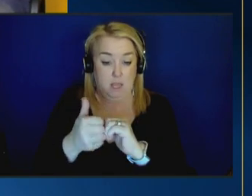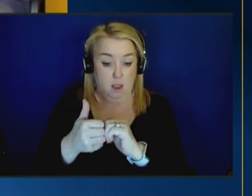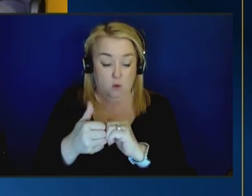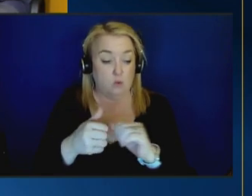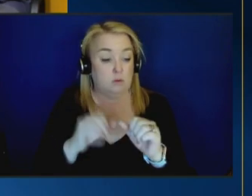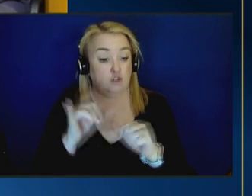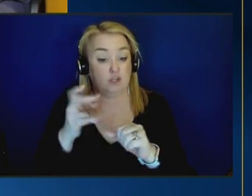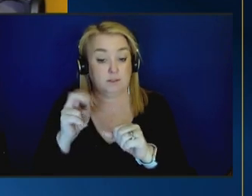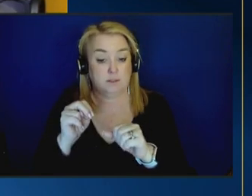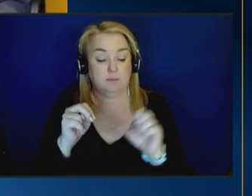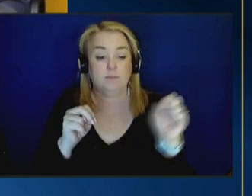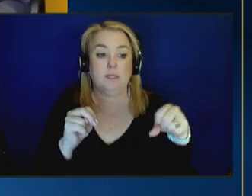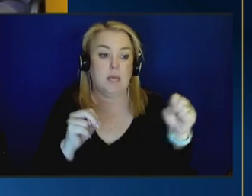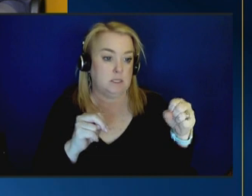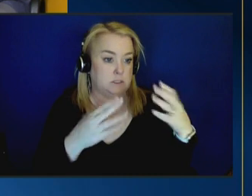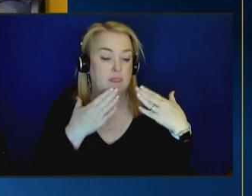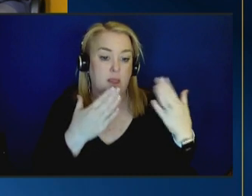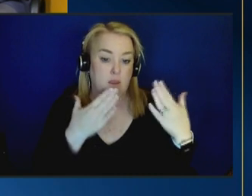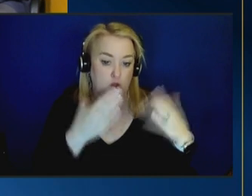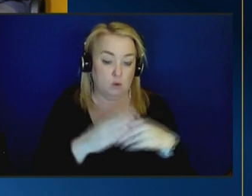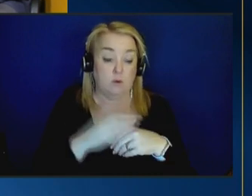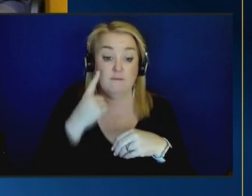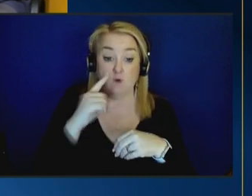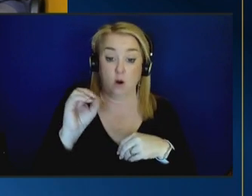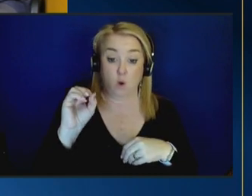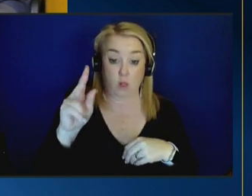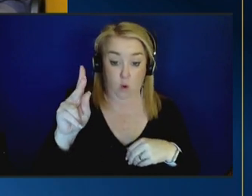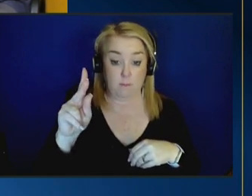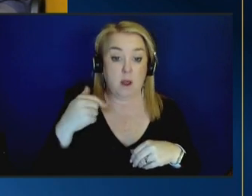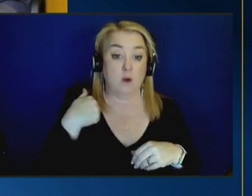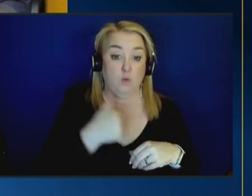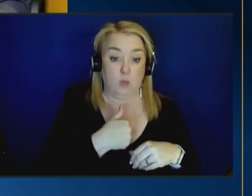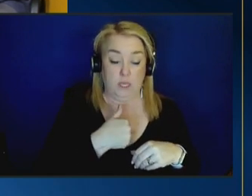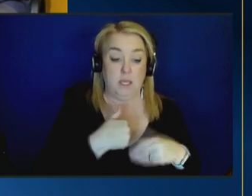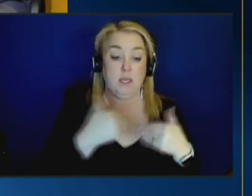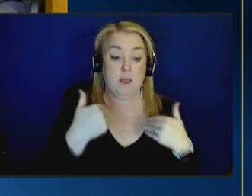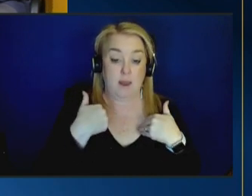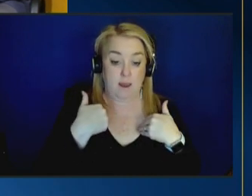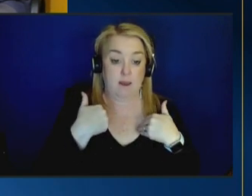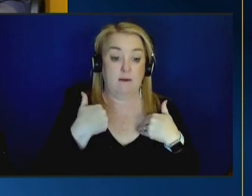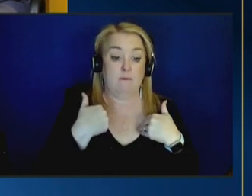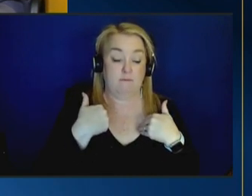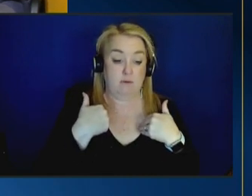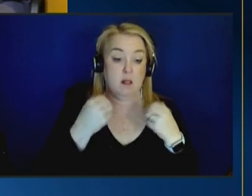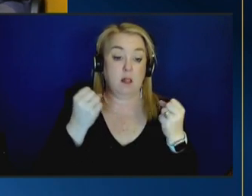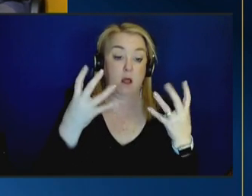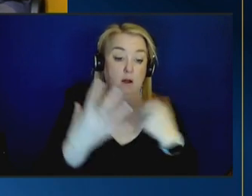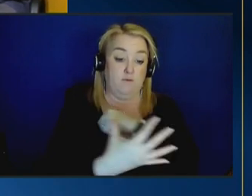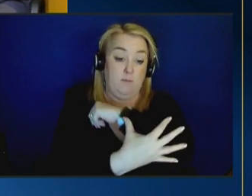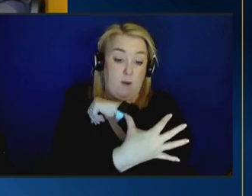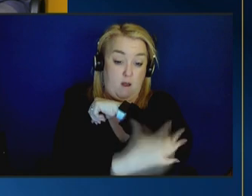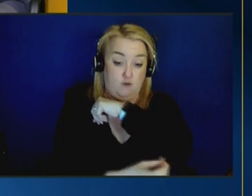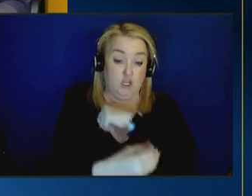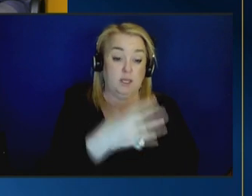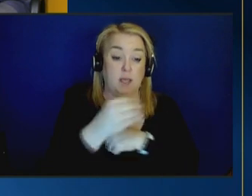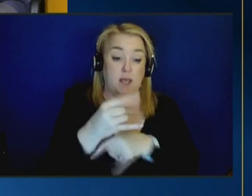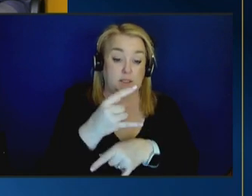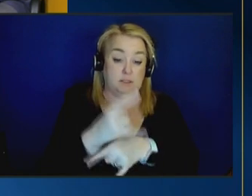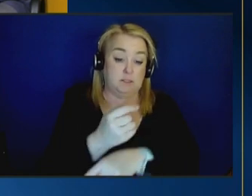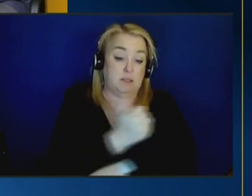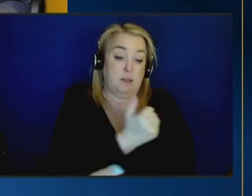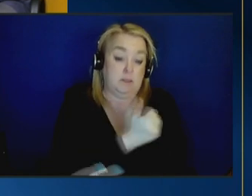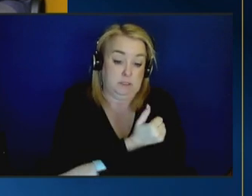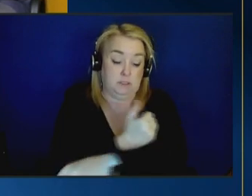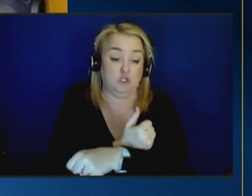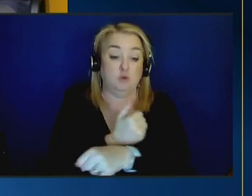very much um so for us in oklahoma of course we suffer with um extremely high levels of poverty and substance use disorder and um